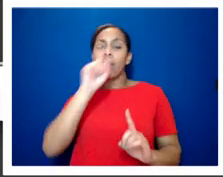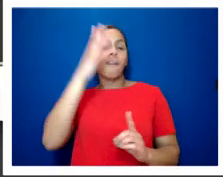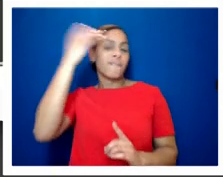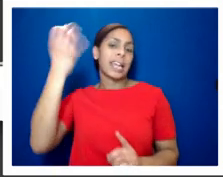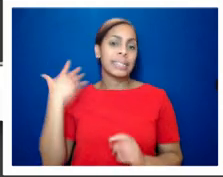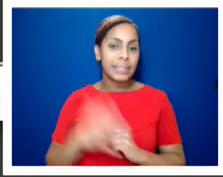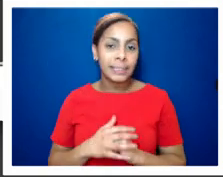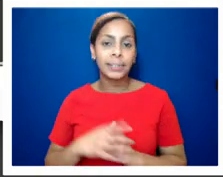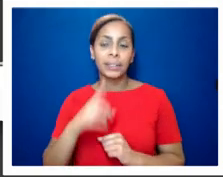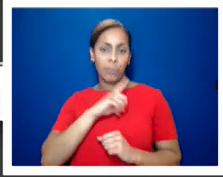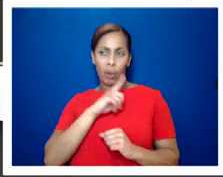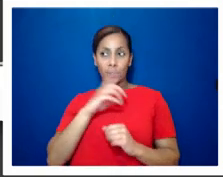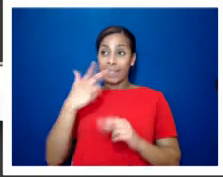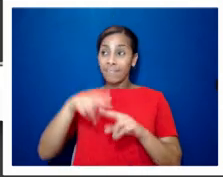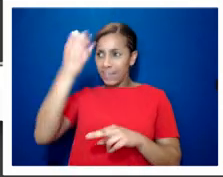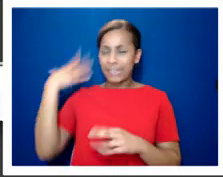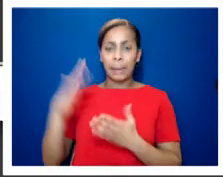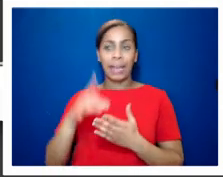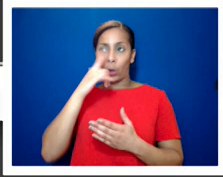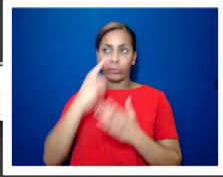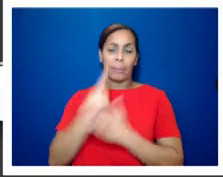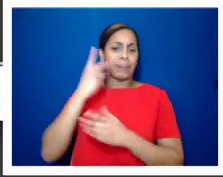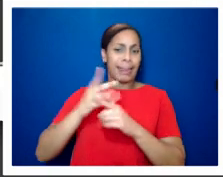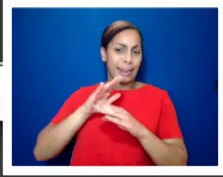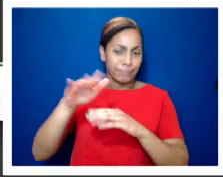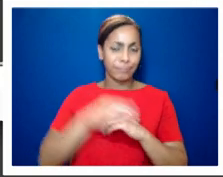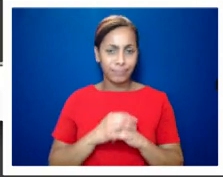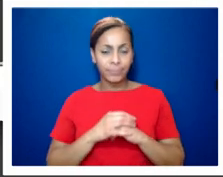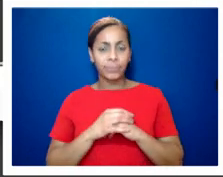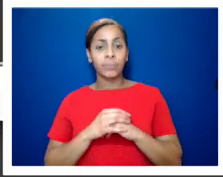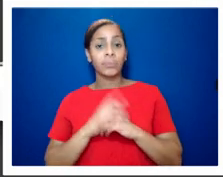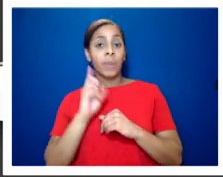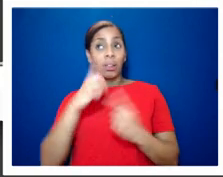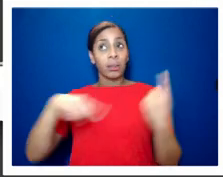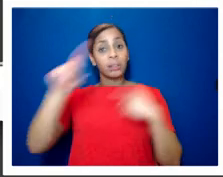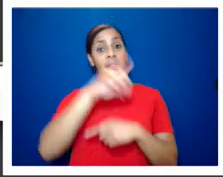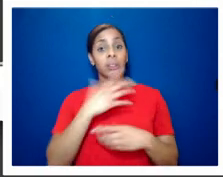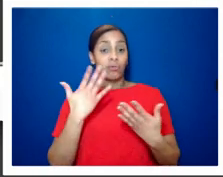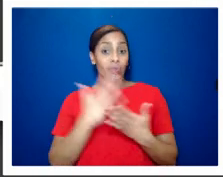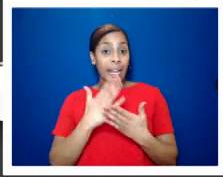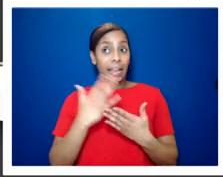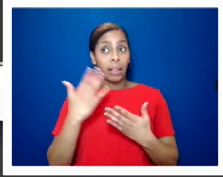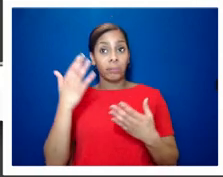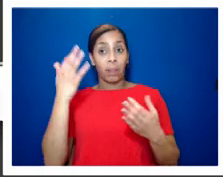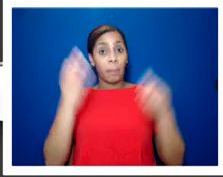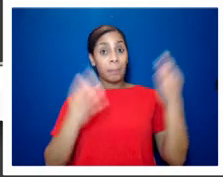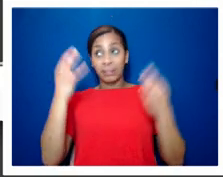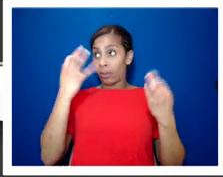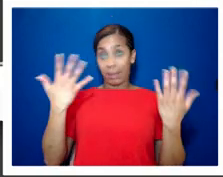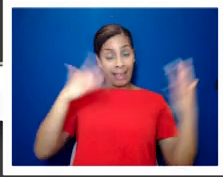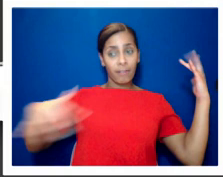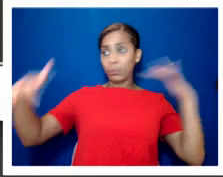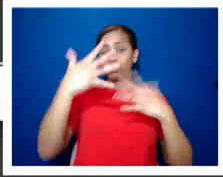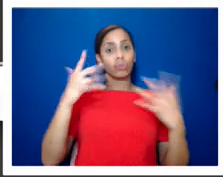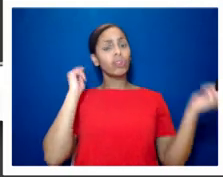deems it so but generally the political environment has changed um wismans now has an lgbt plus history